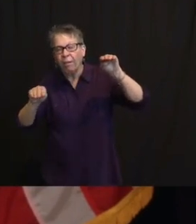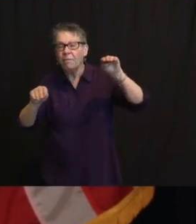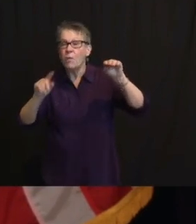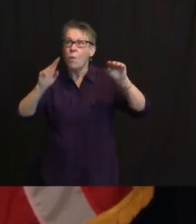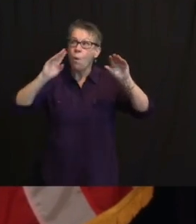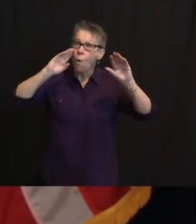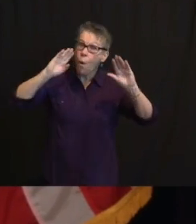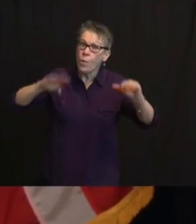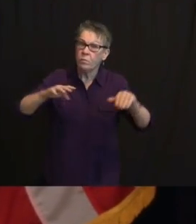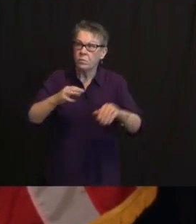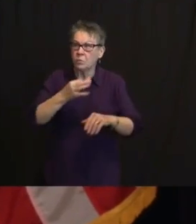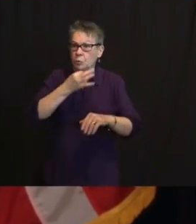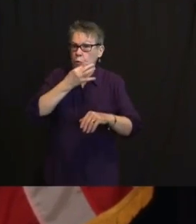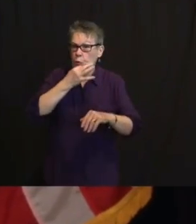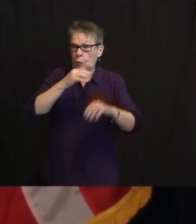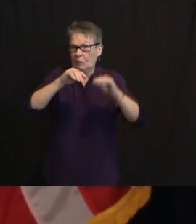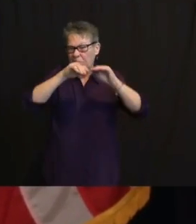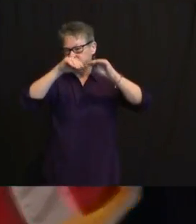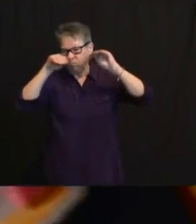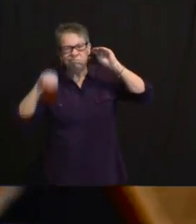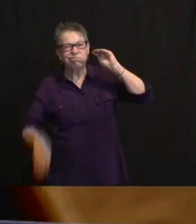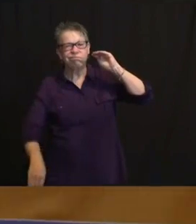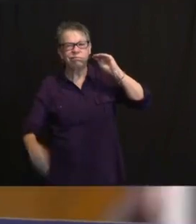AND I THINK WE MENTIONED THIS LAST WEEK,